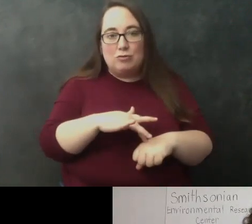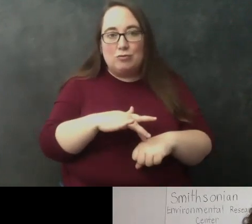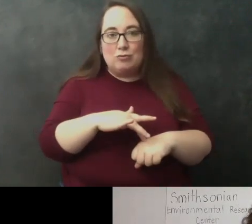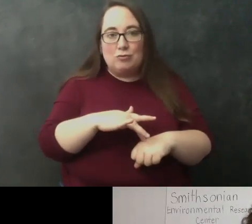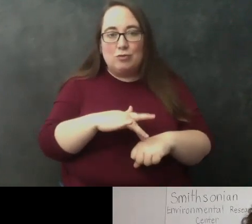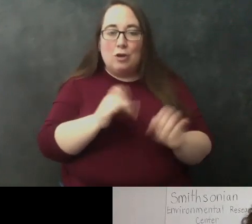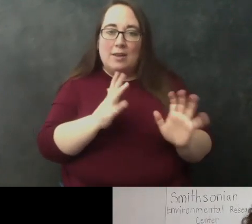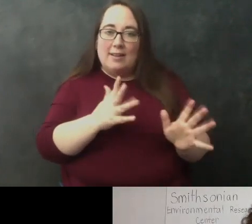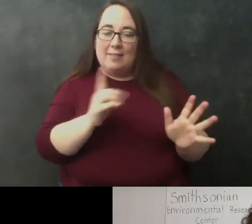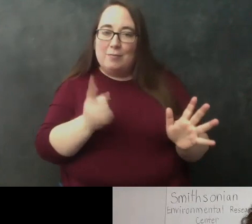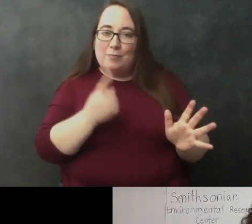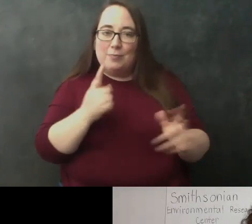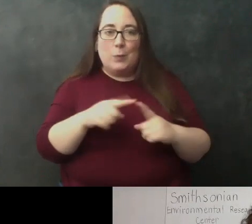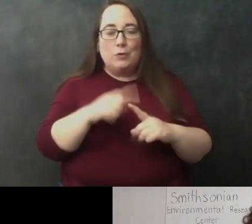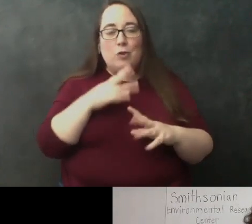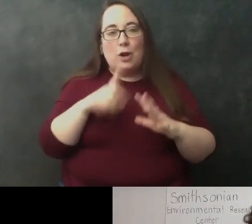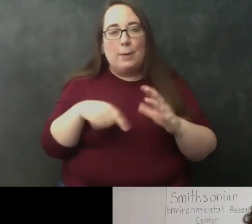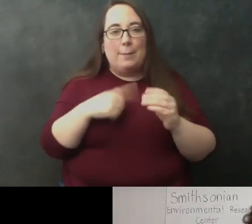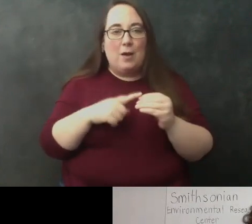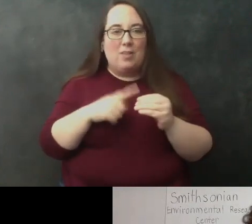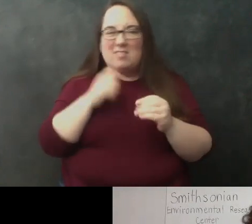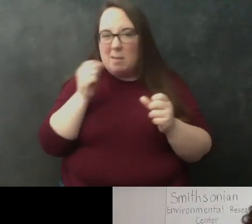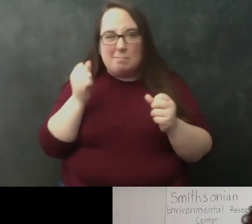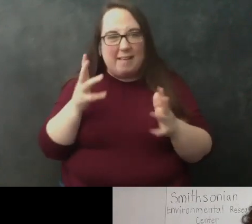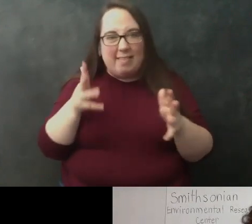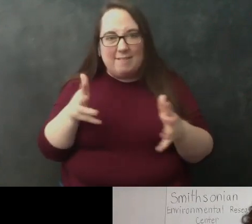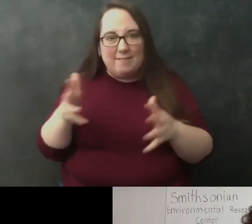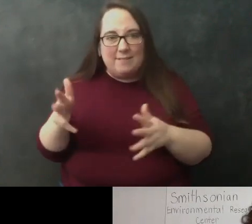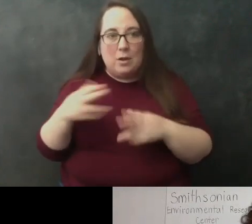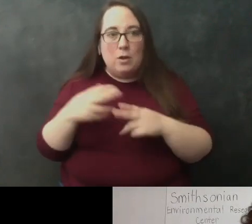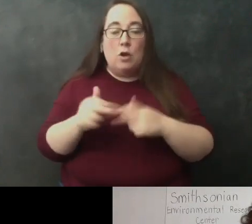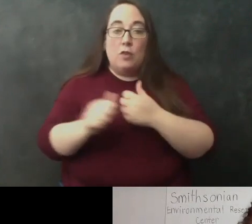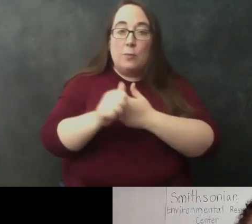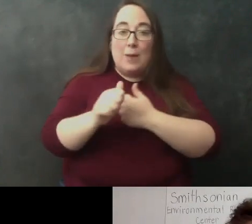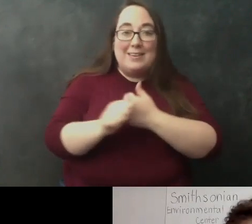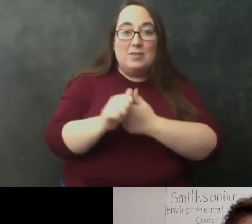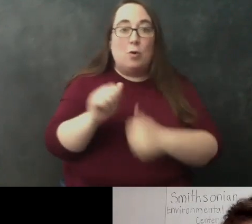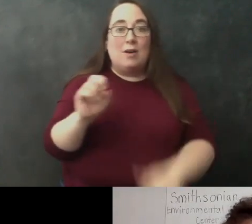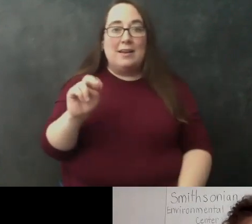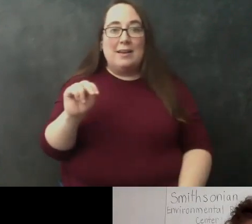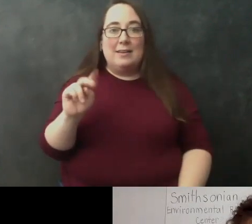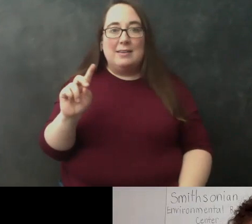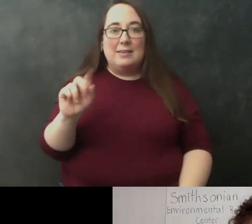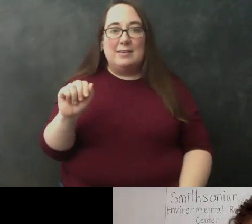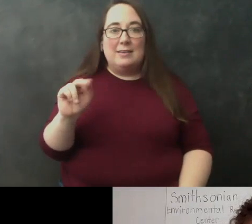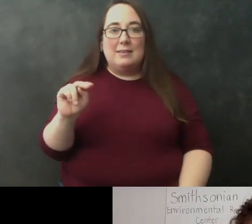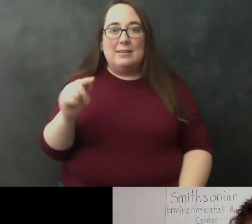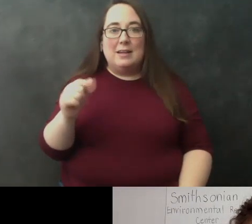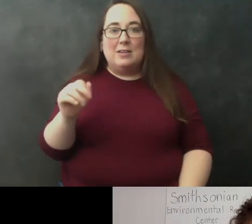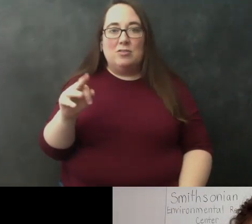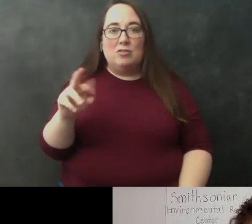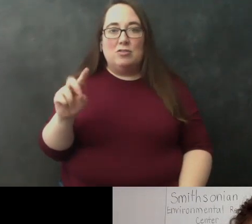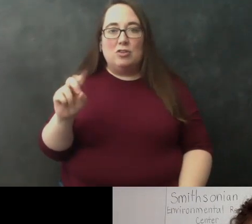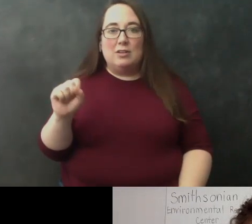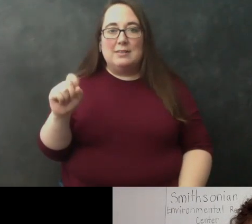leave them alone so when you're talking about animals where there's not very many of them left we call them threatened or endangered species um we can learn about we can